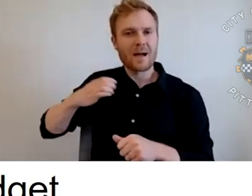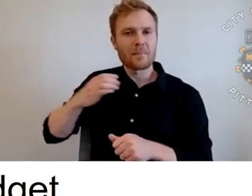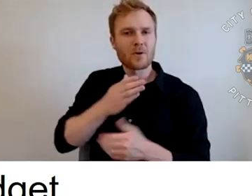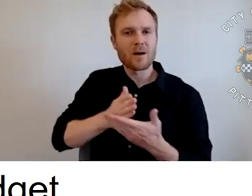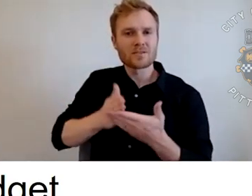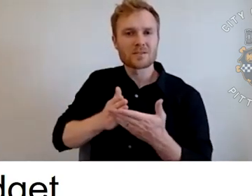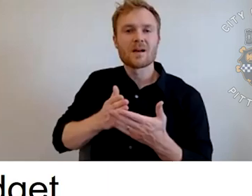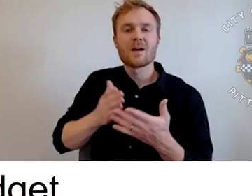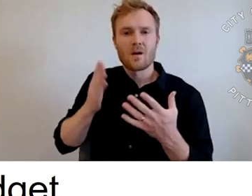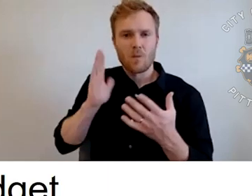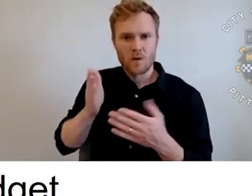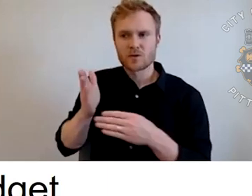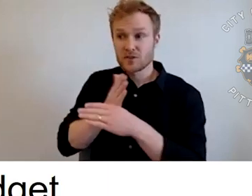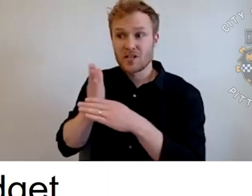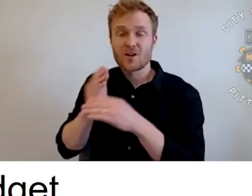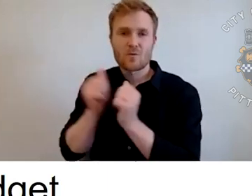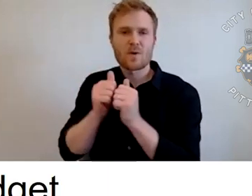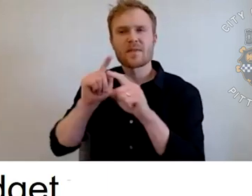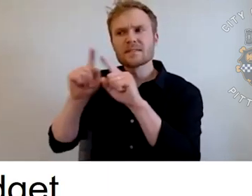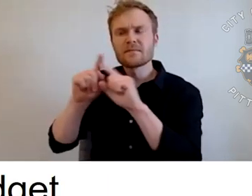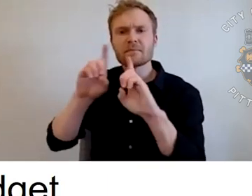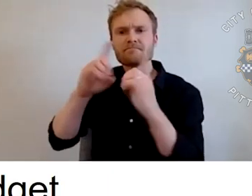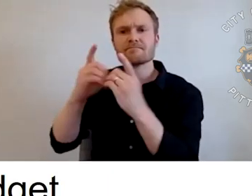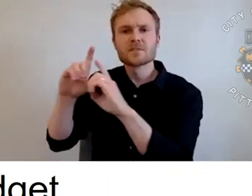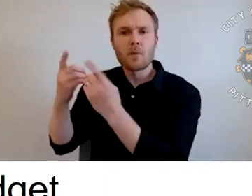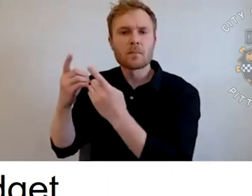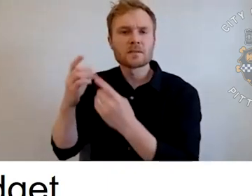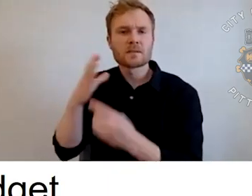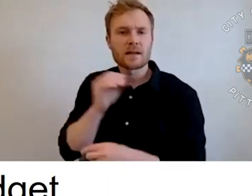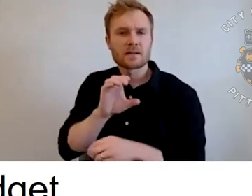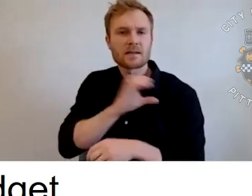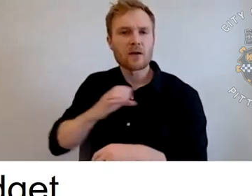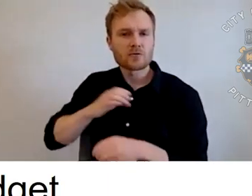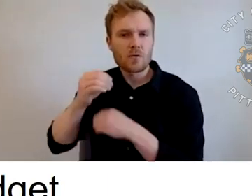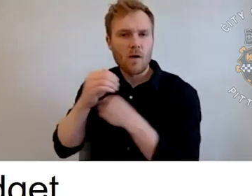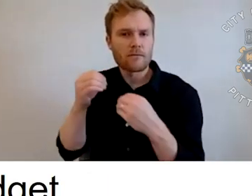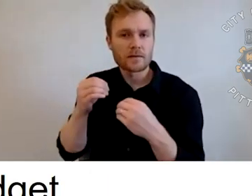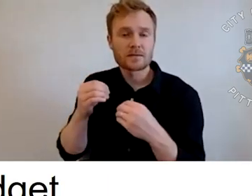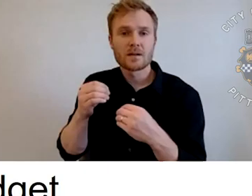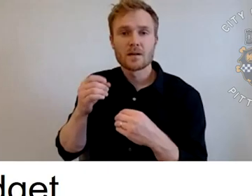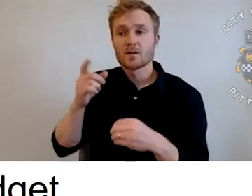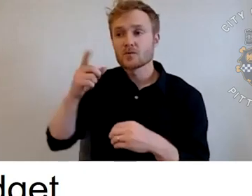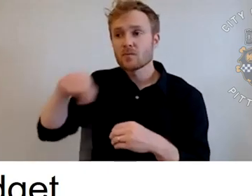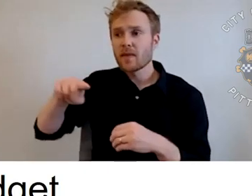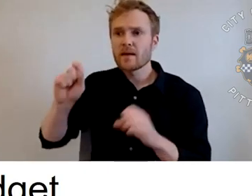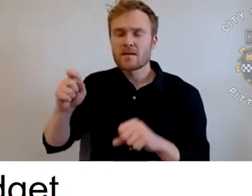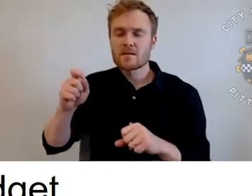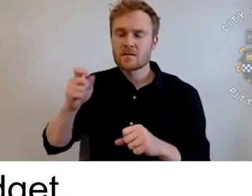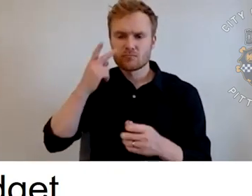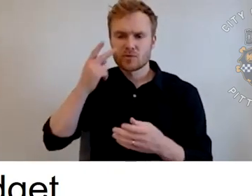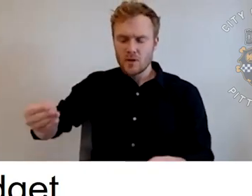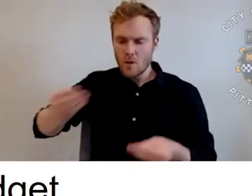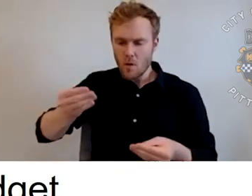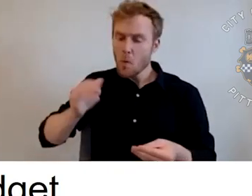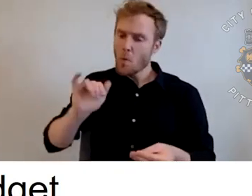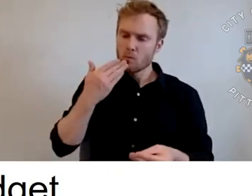council offices. That does a couple things. One, it allows them to generate their own project ideas. We've had instances where the public has provided an